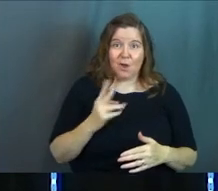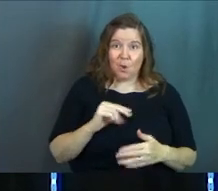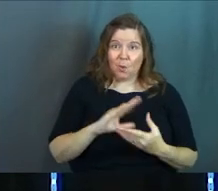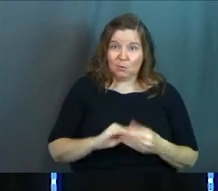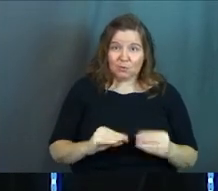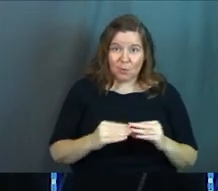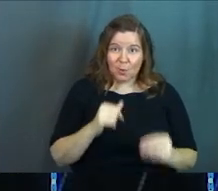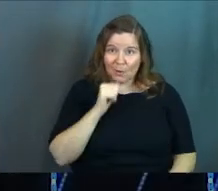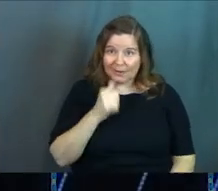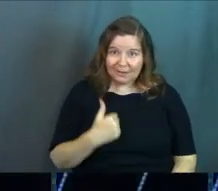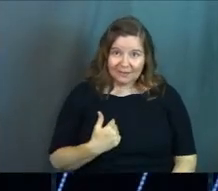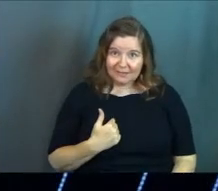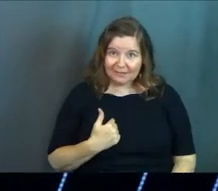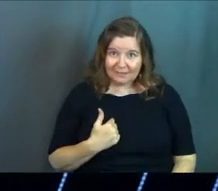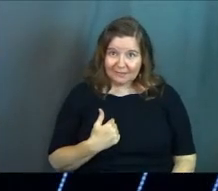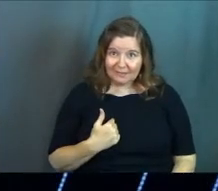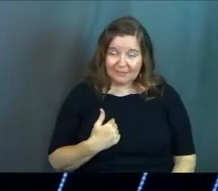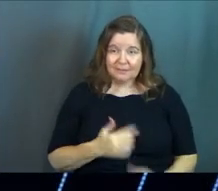own story.